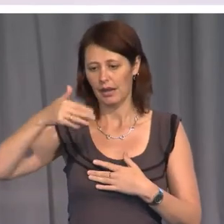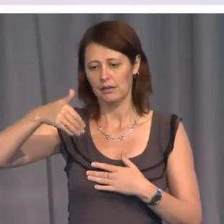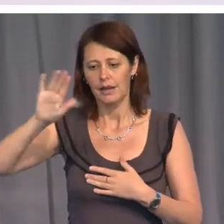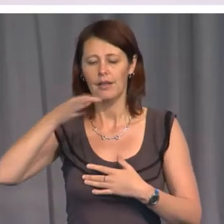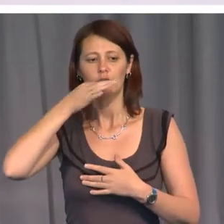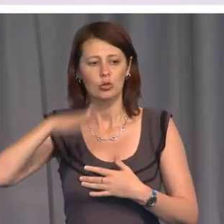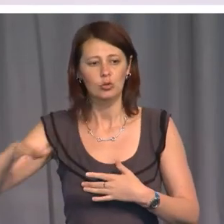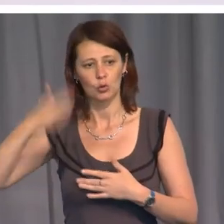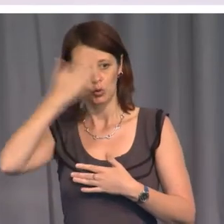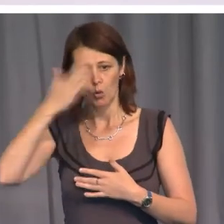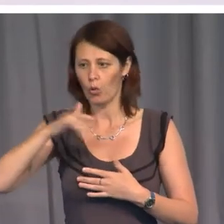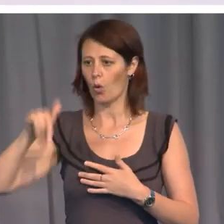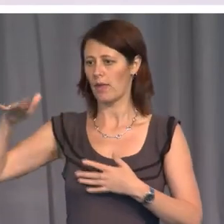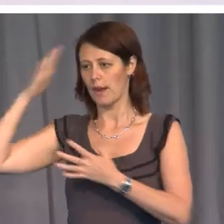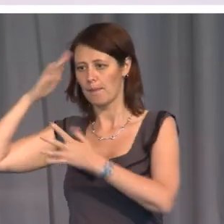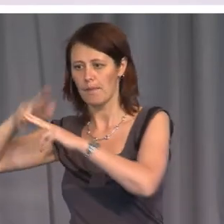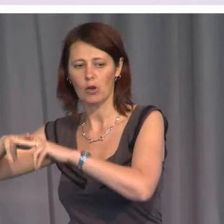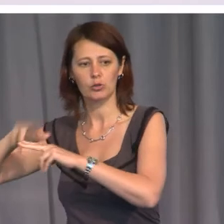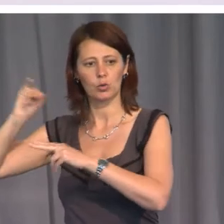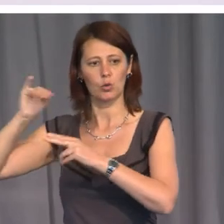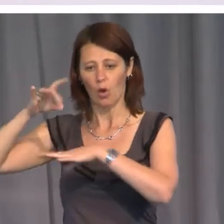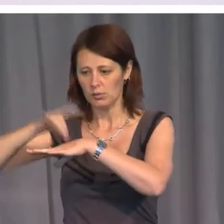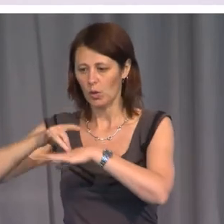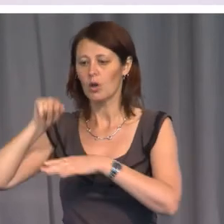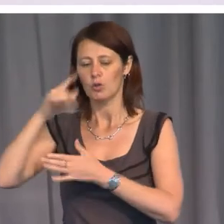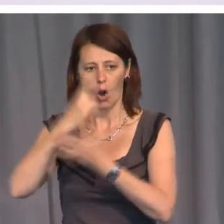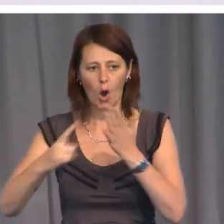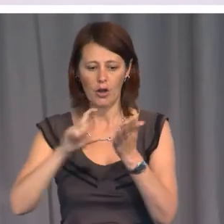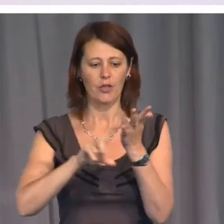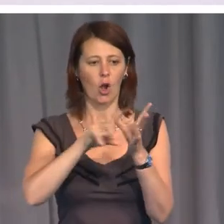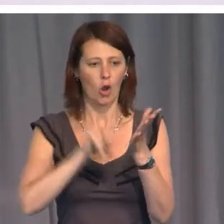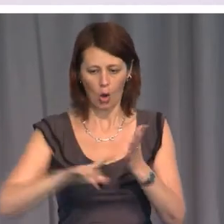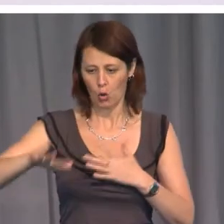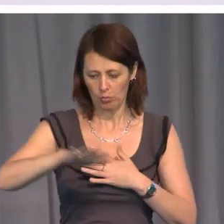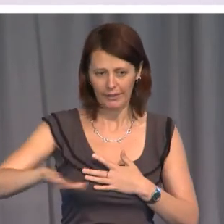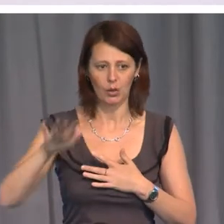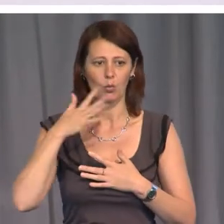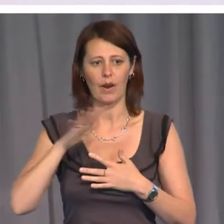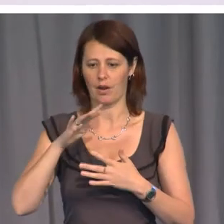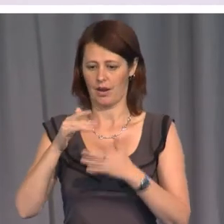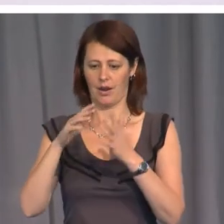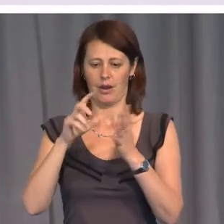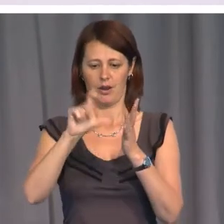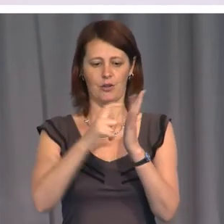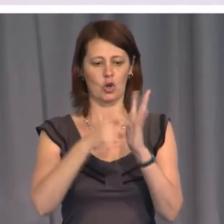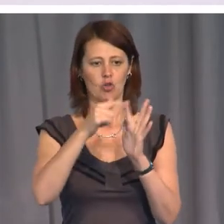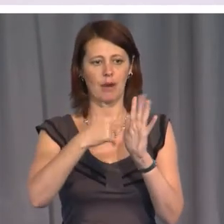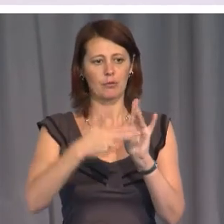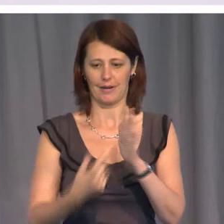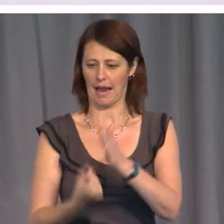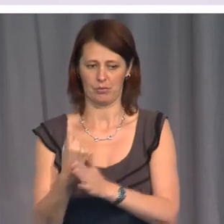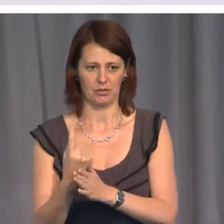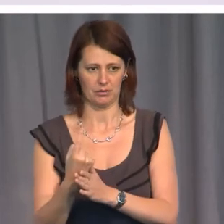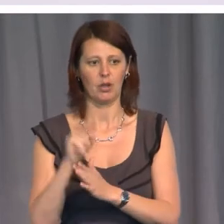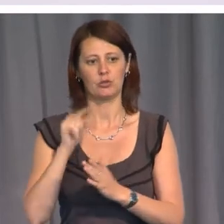to hospital are the very local places where their corruption has emaciated, then the world will become a